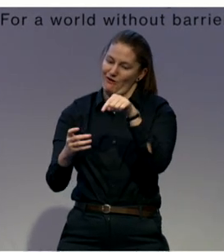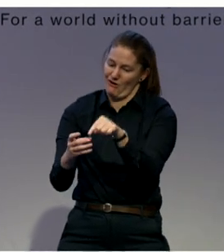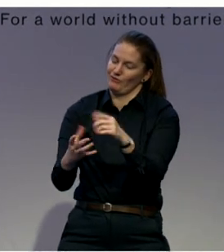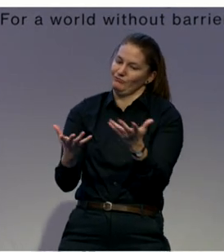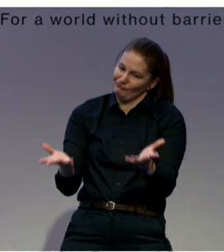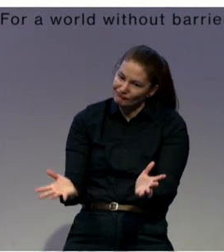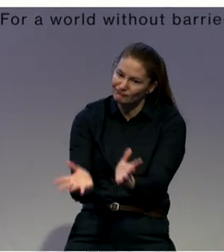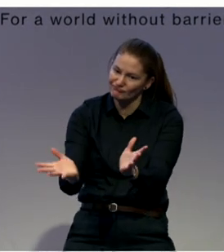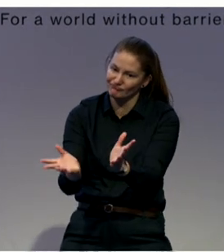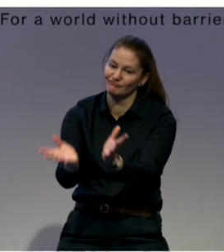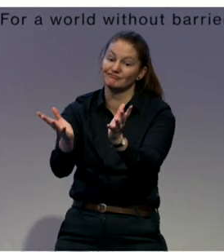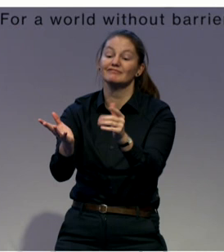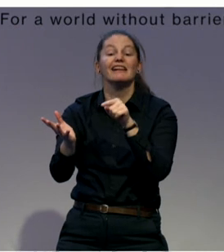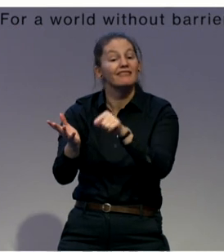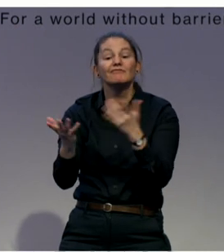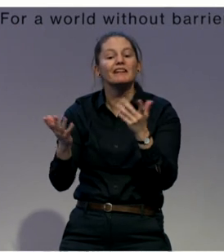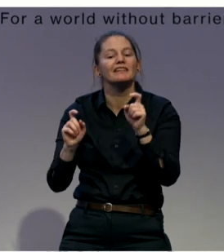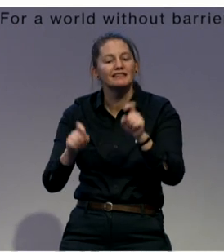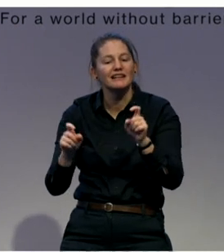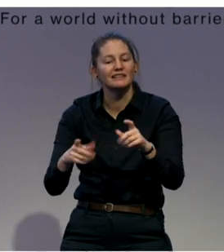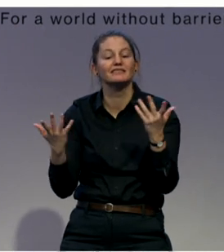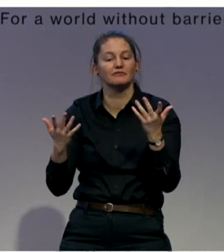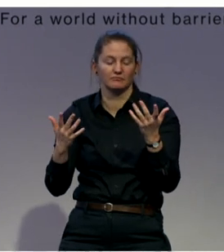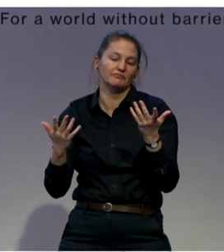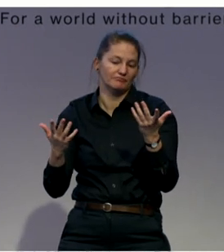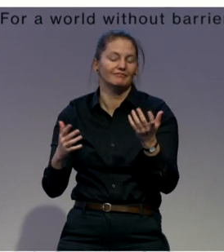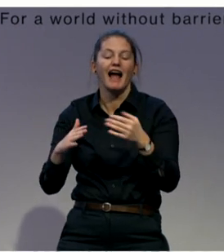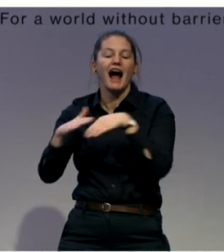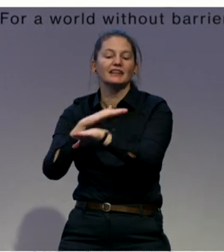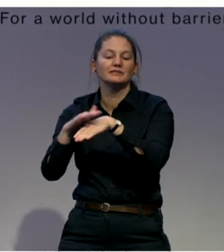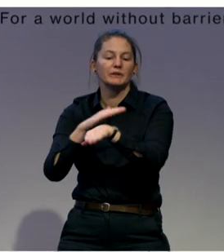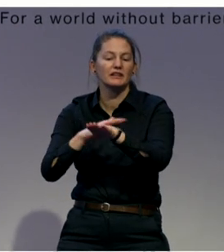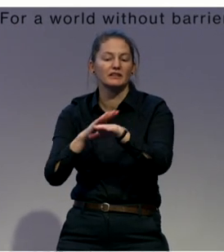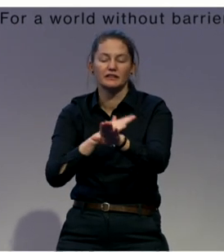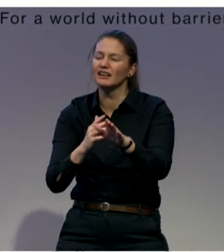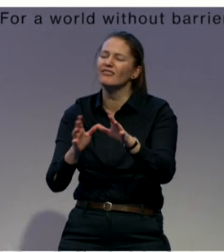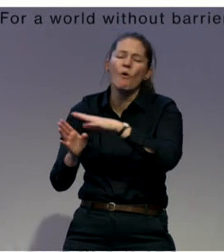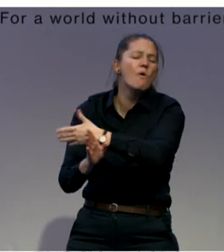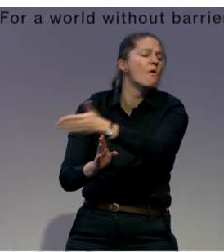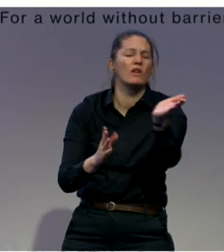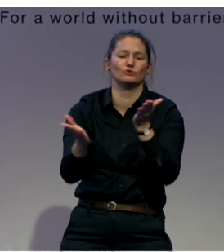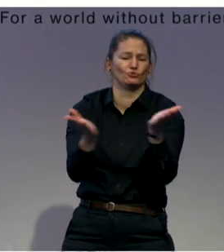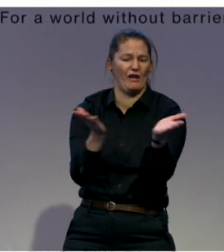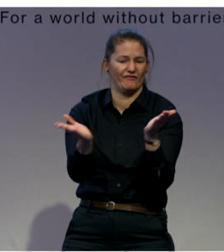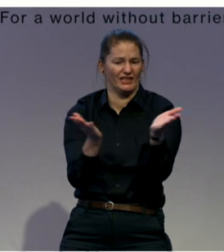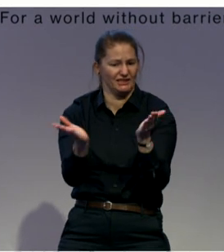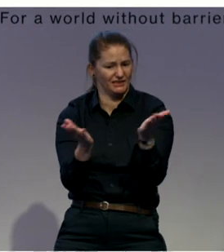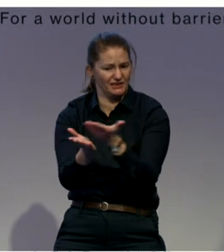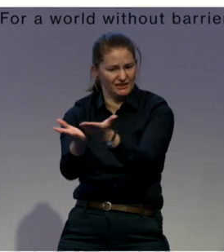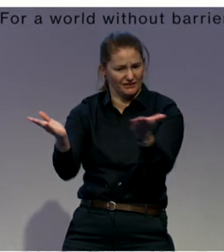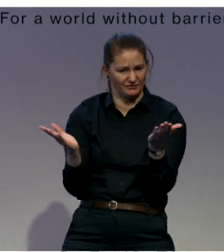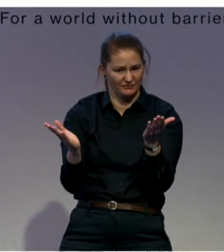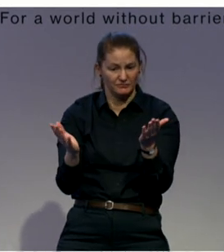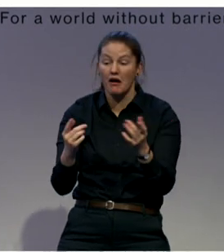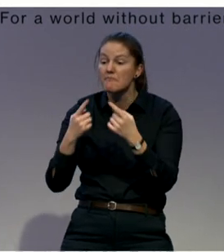mainstream services, human rights, labor inclusion in open labor market, or self-employment,